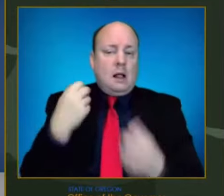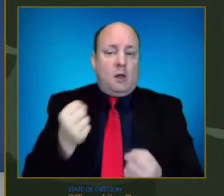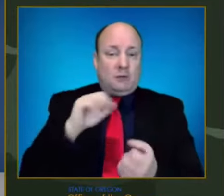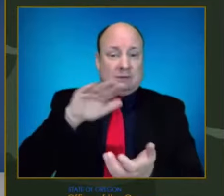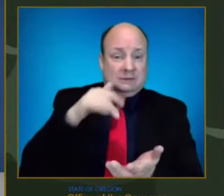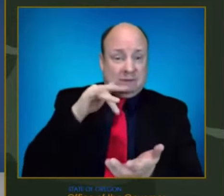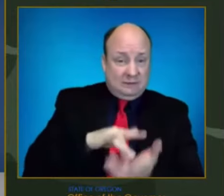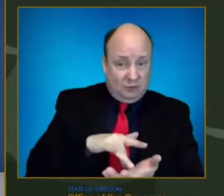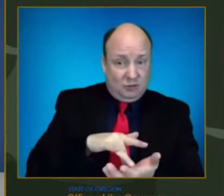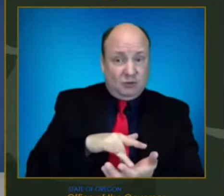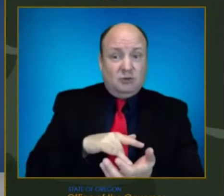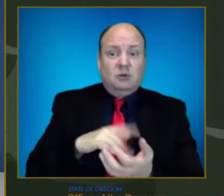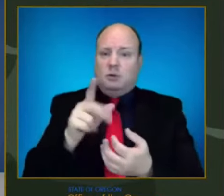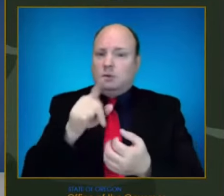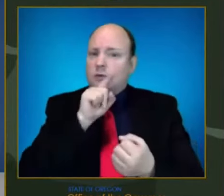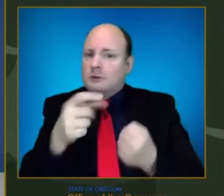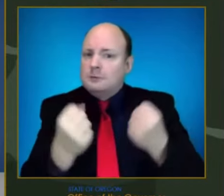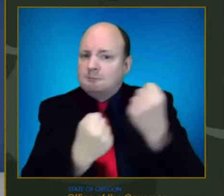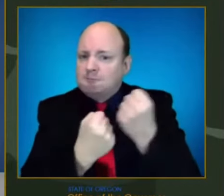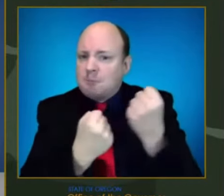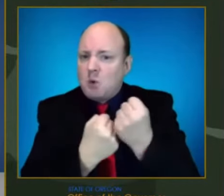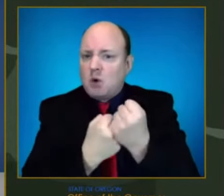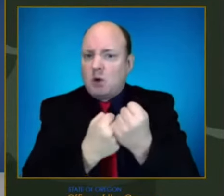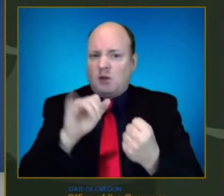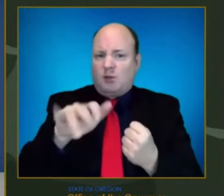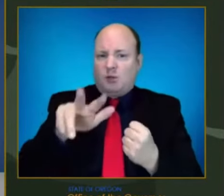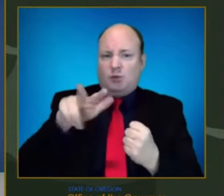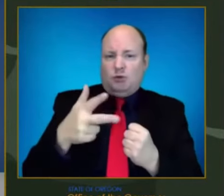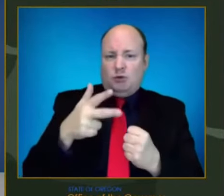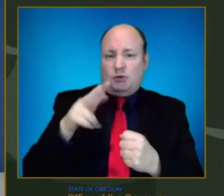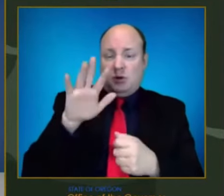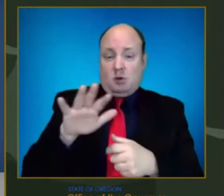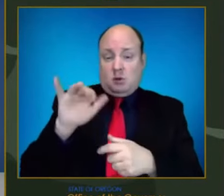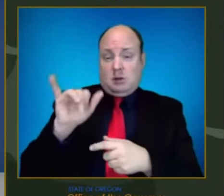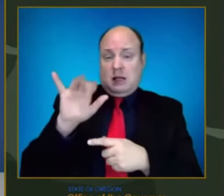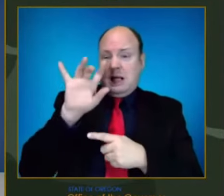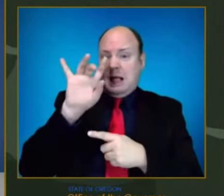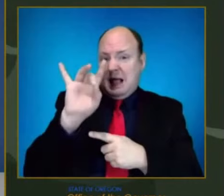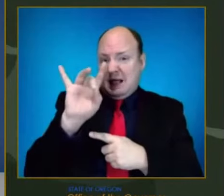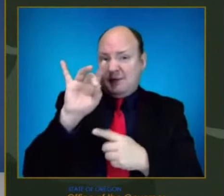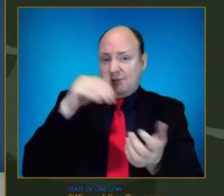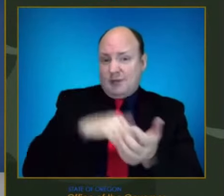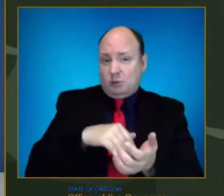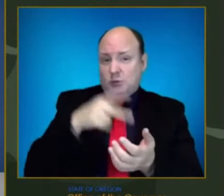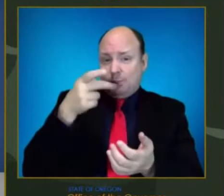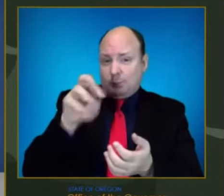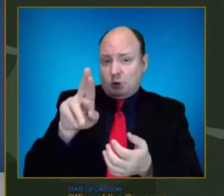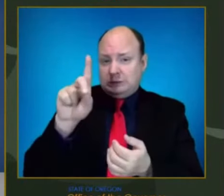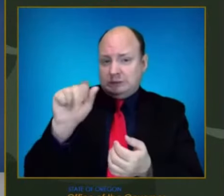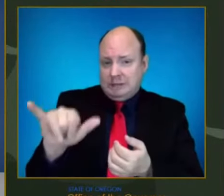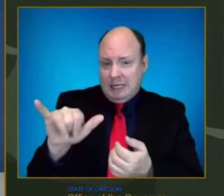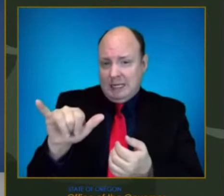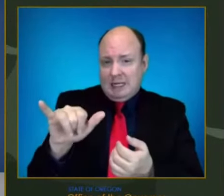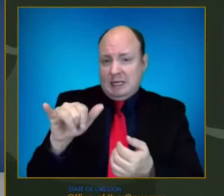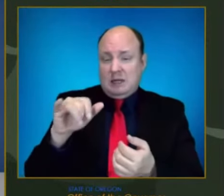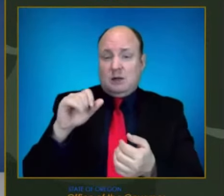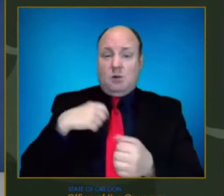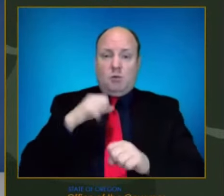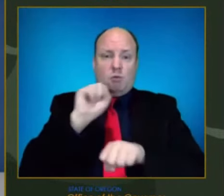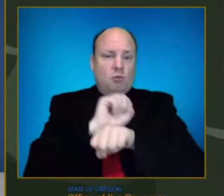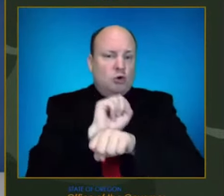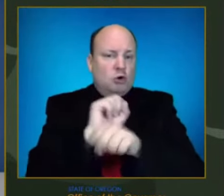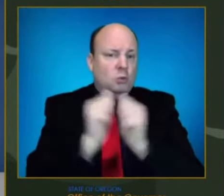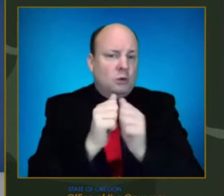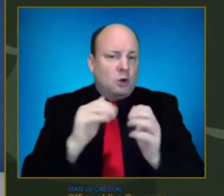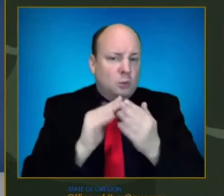800 to 1000 people per day. And we'll work with community-based organizations and trusted community leaders to stand up 35 vaccination